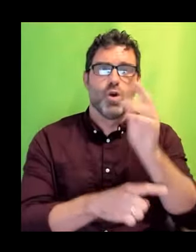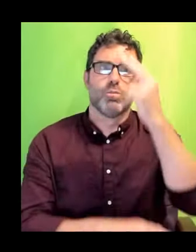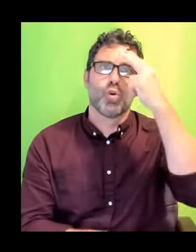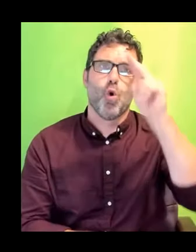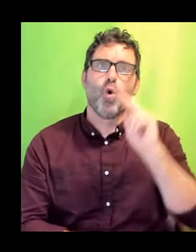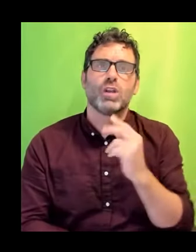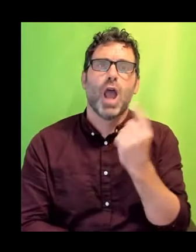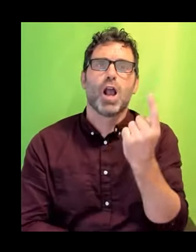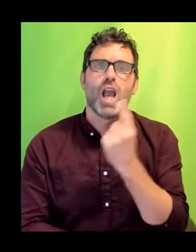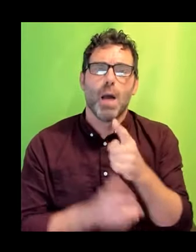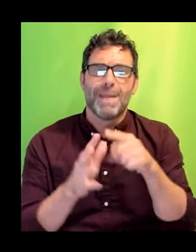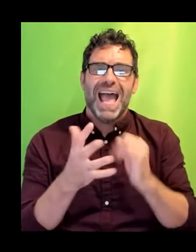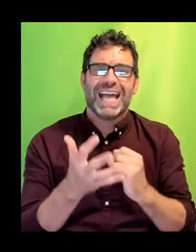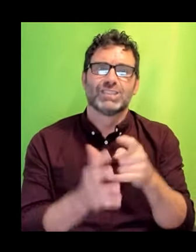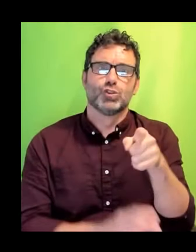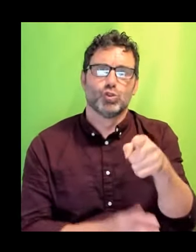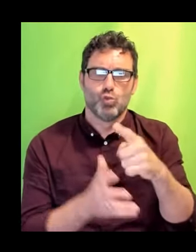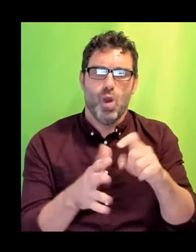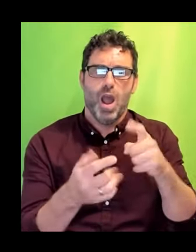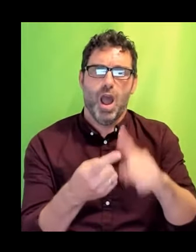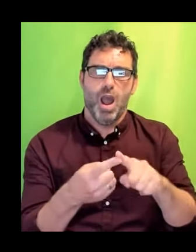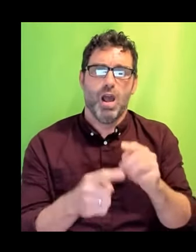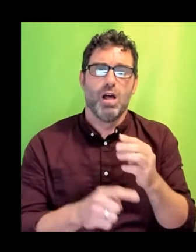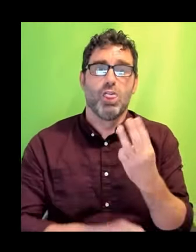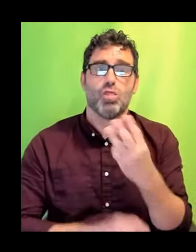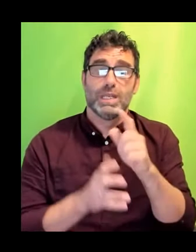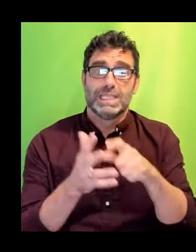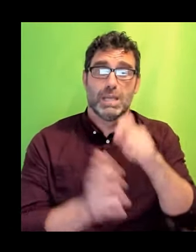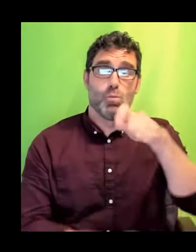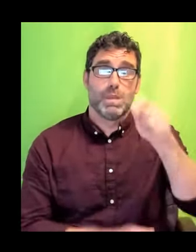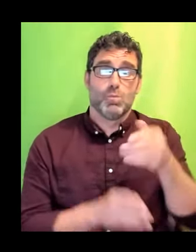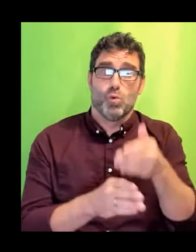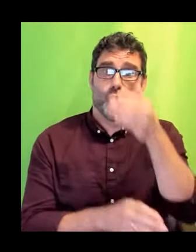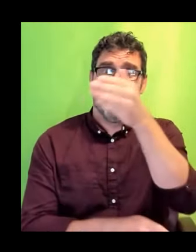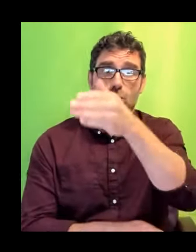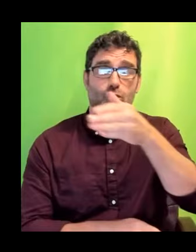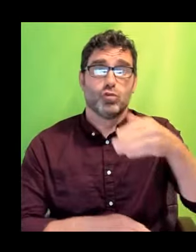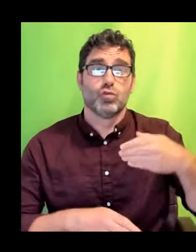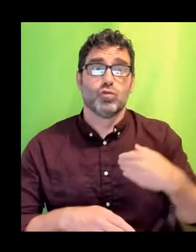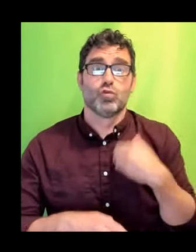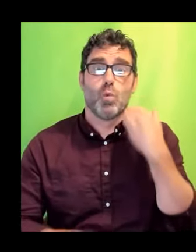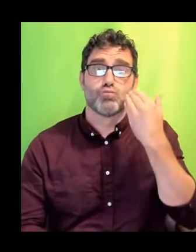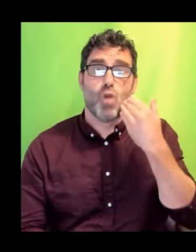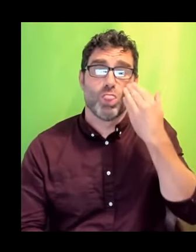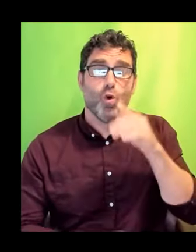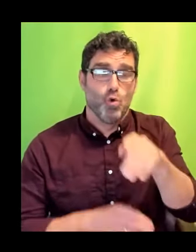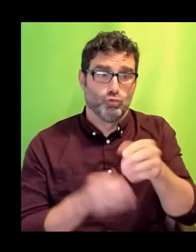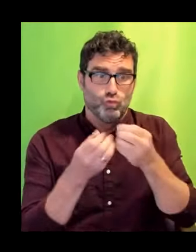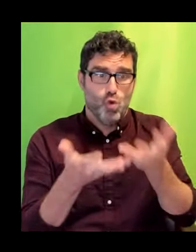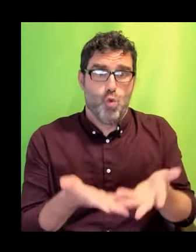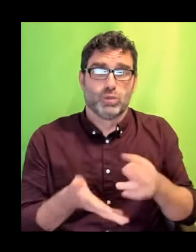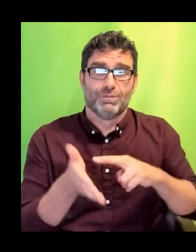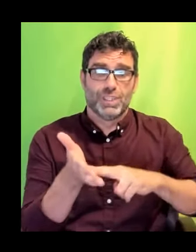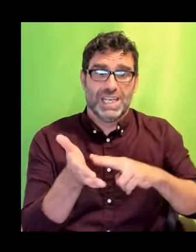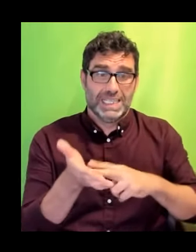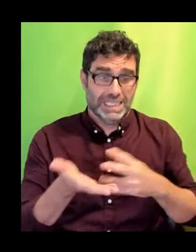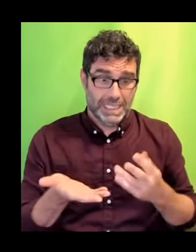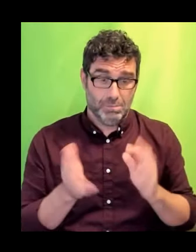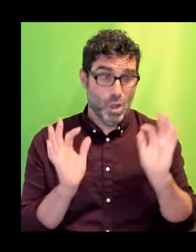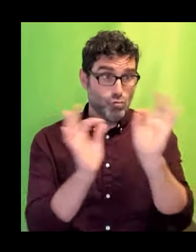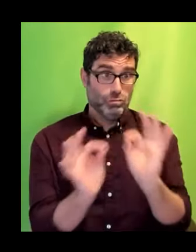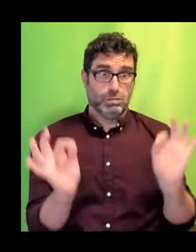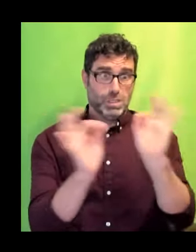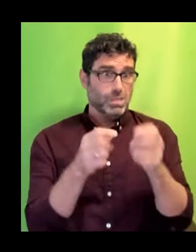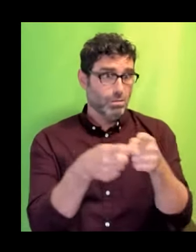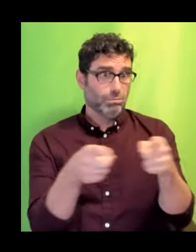road trip to a brothel to lose their virginity. None of these three characters were played by disabled actors. Something